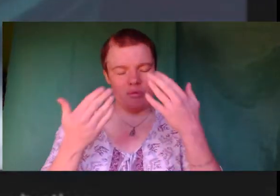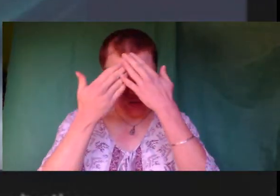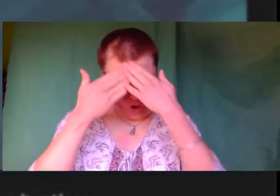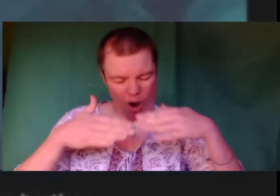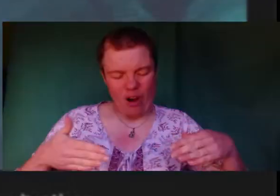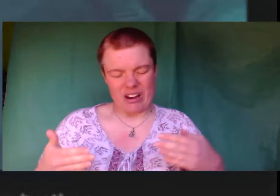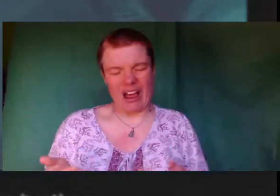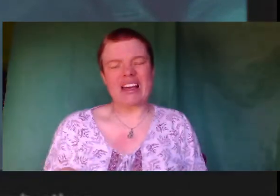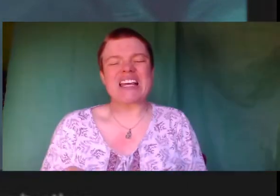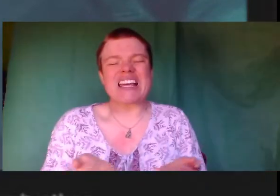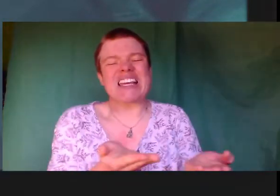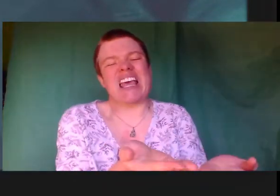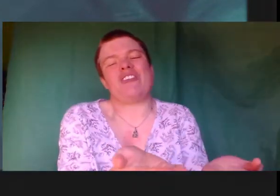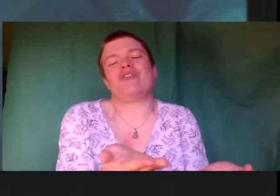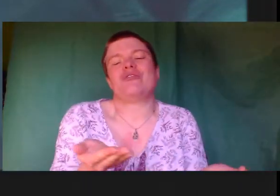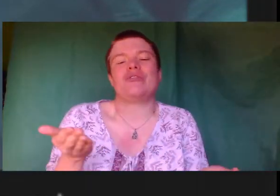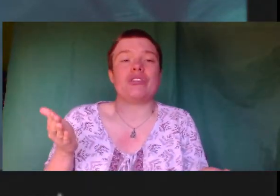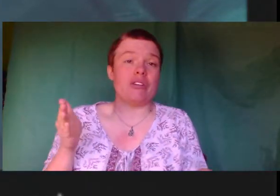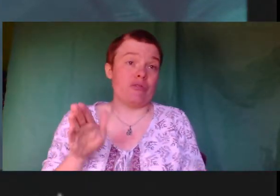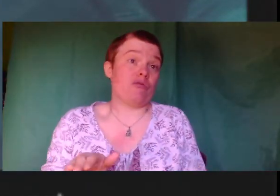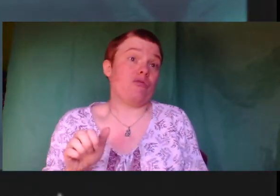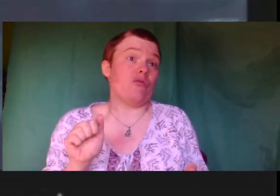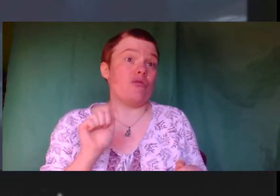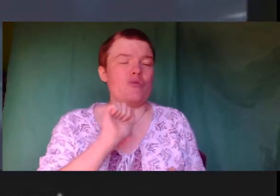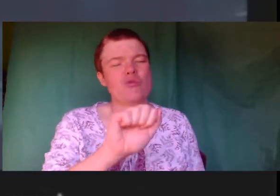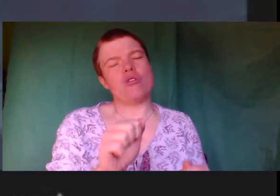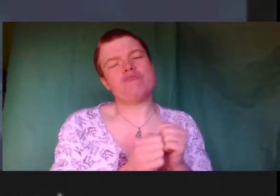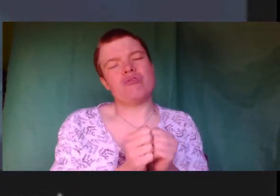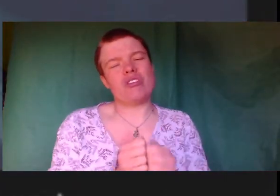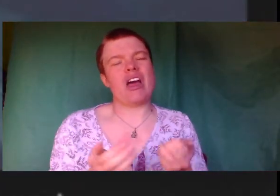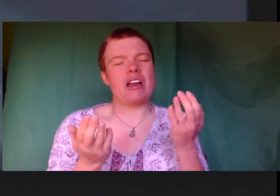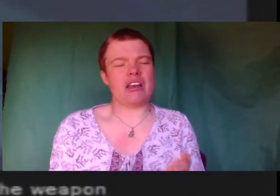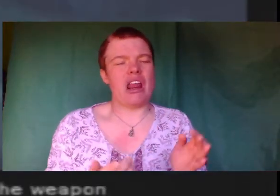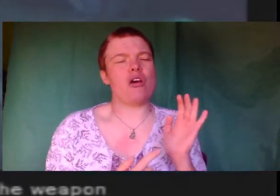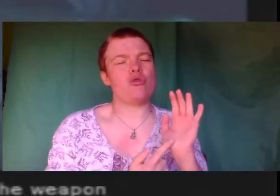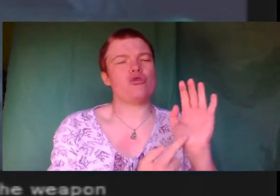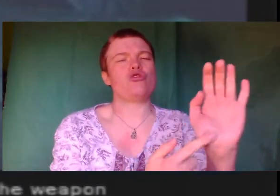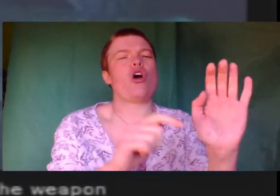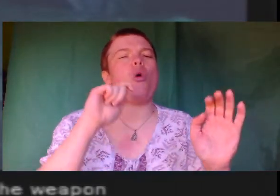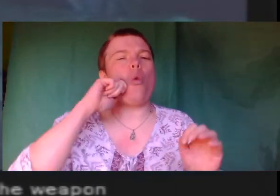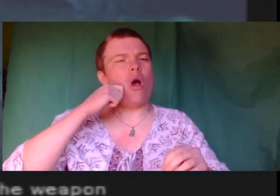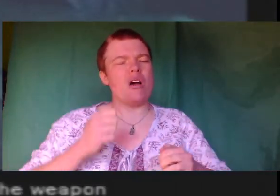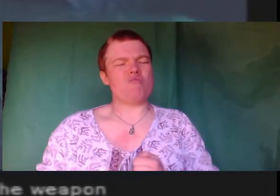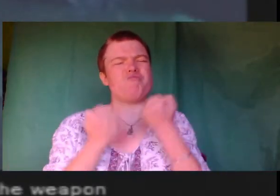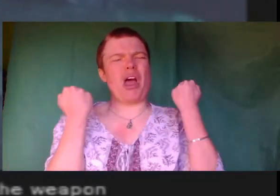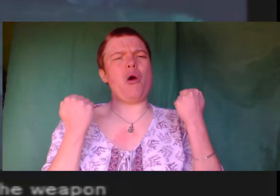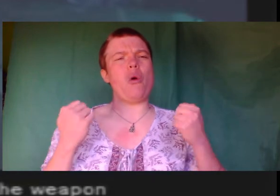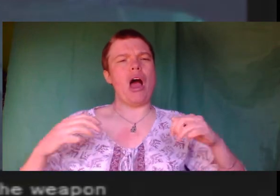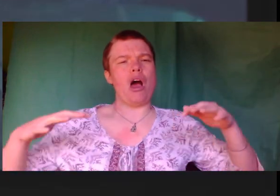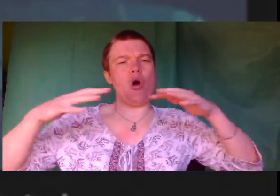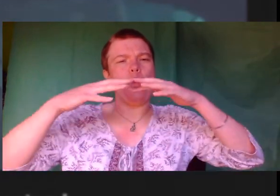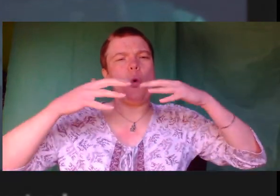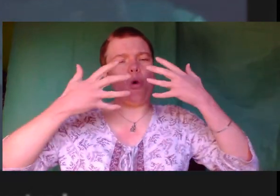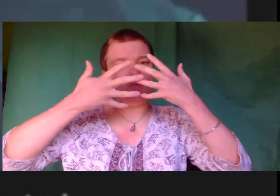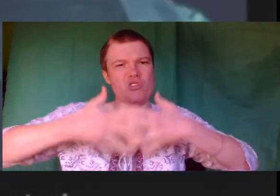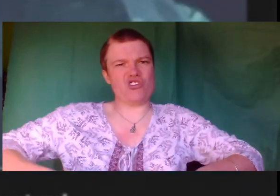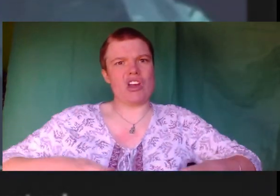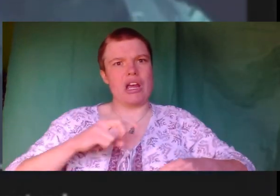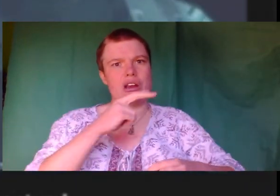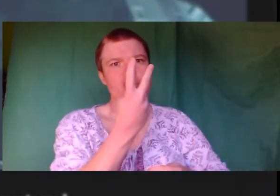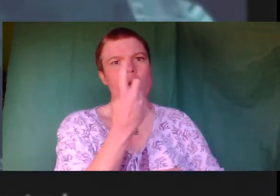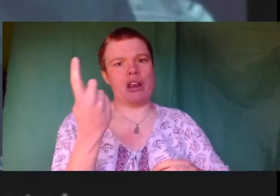a gift from your brother. Now I'll show you the power of the weapon that will lead us in the